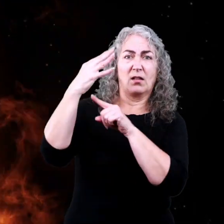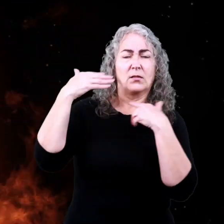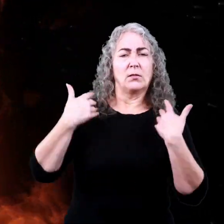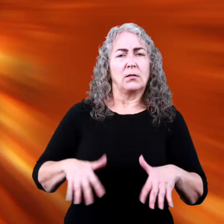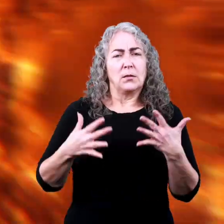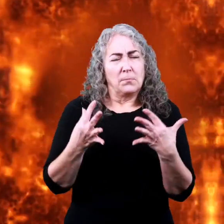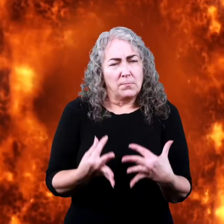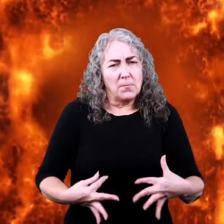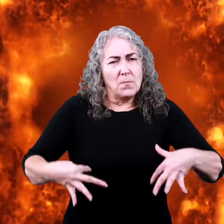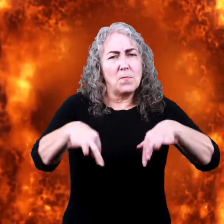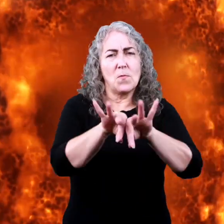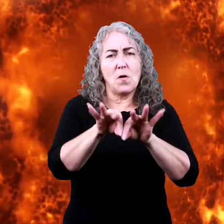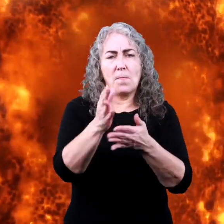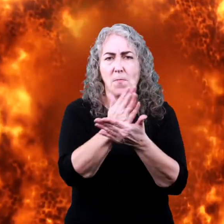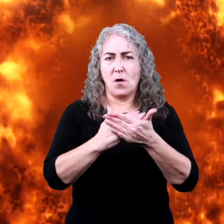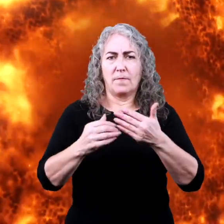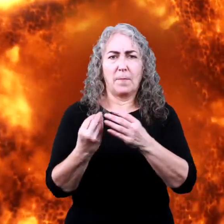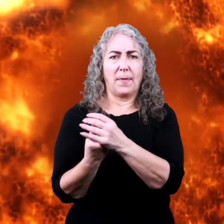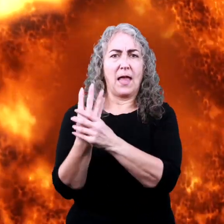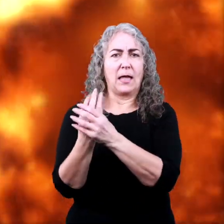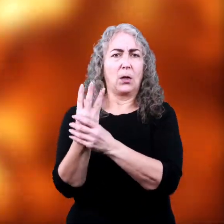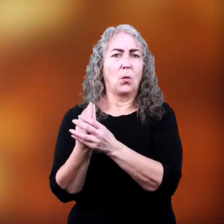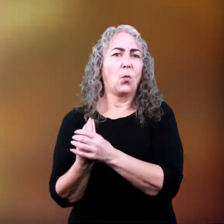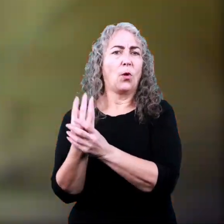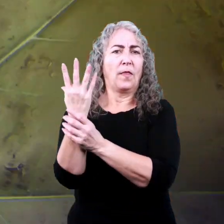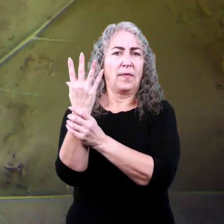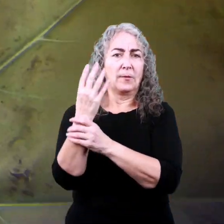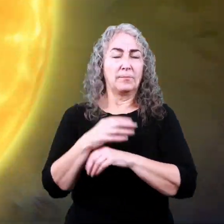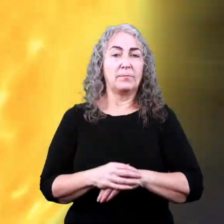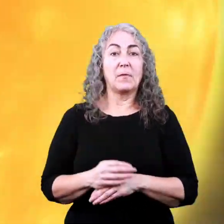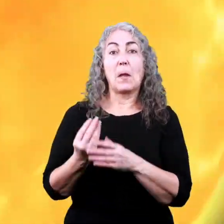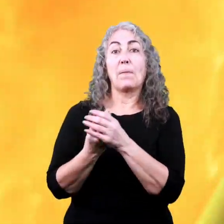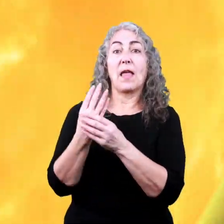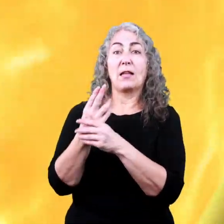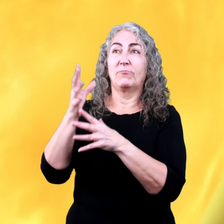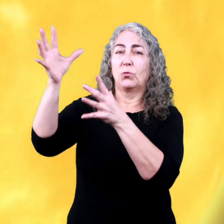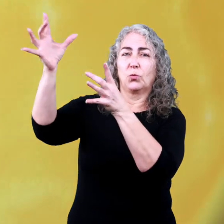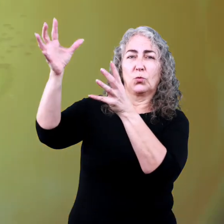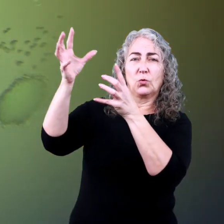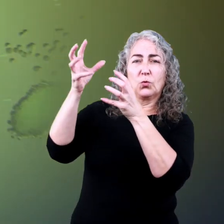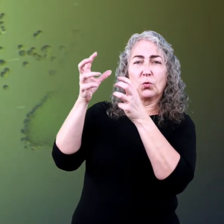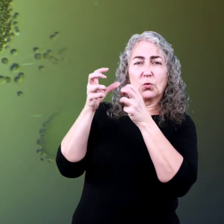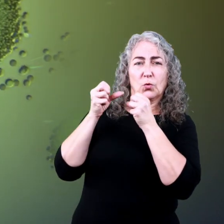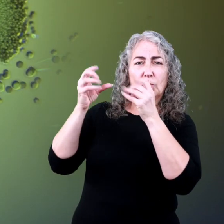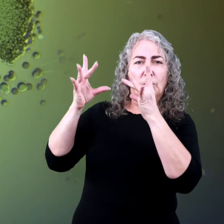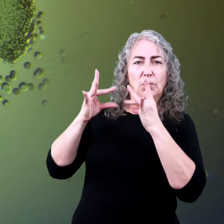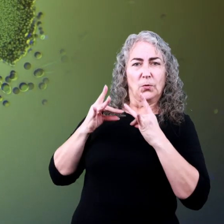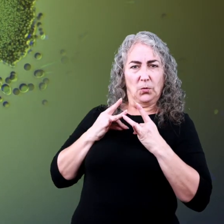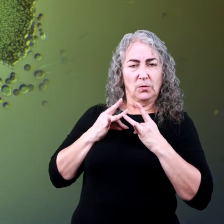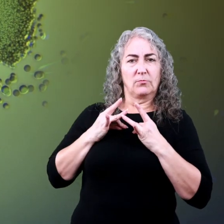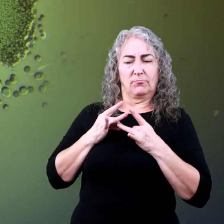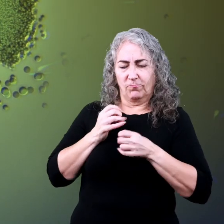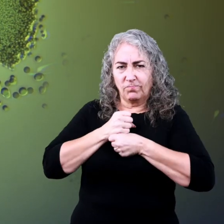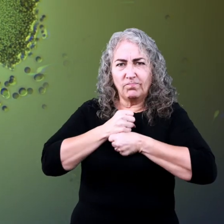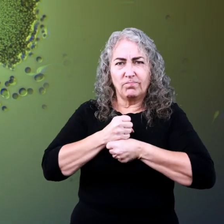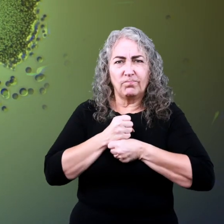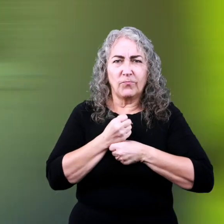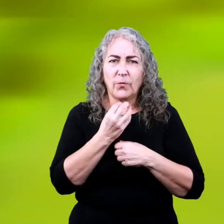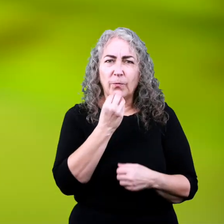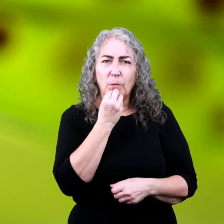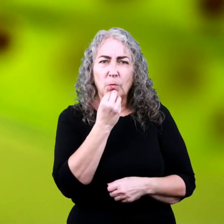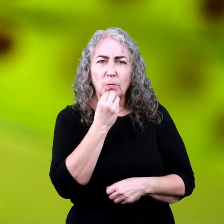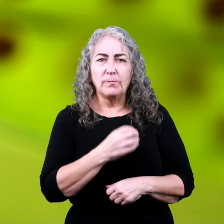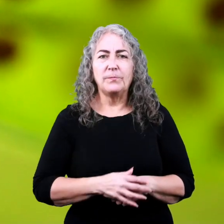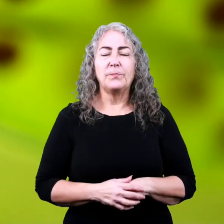super important part of plant growth. Plants use the energy from the sun to make their own food. Food.